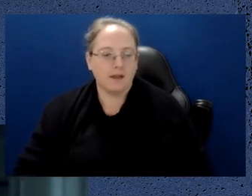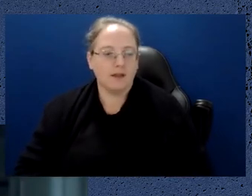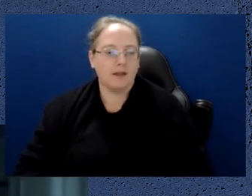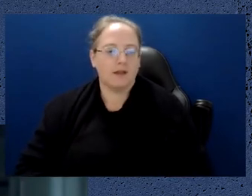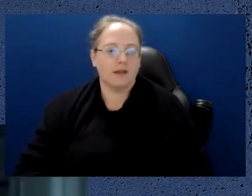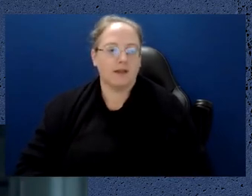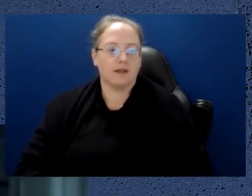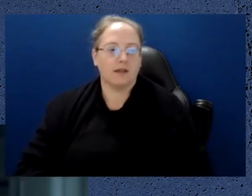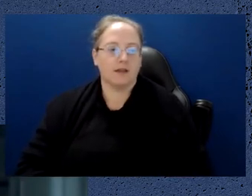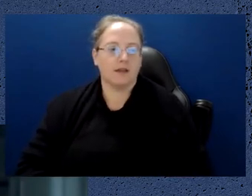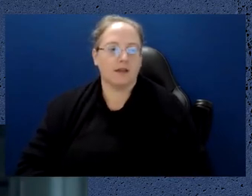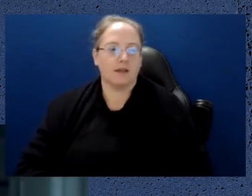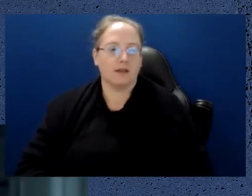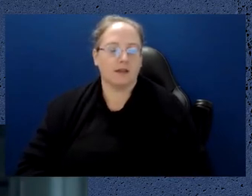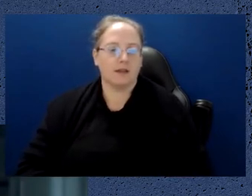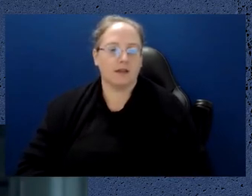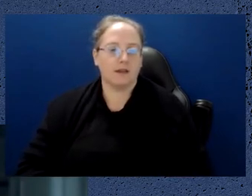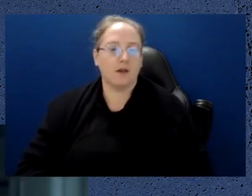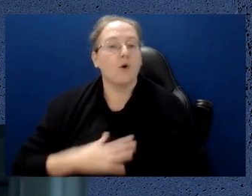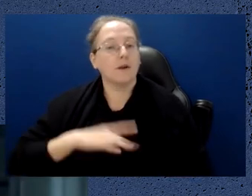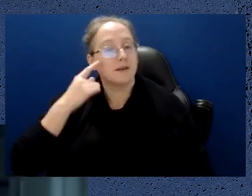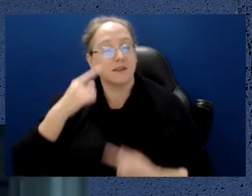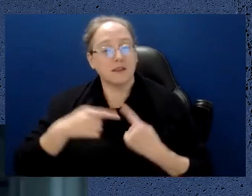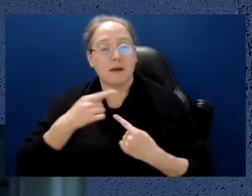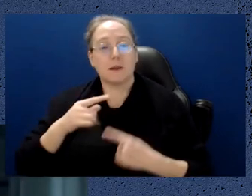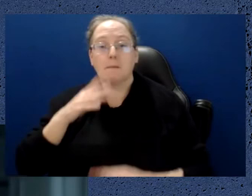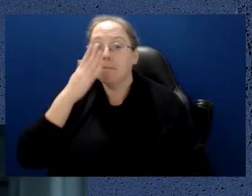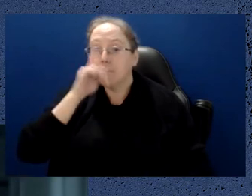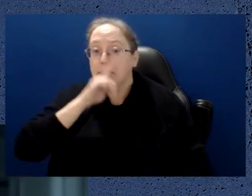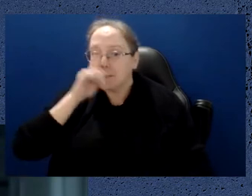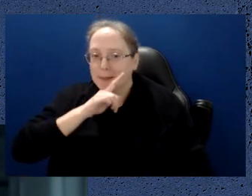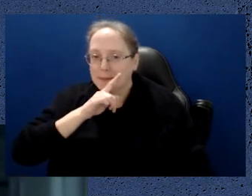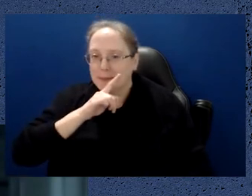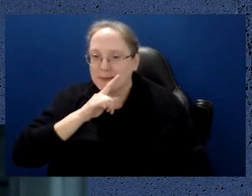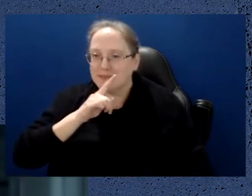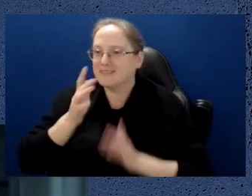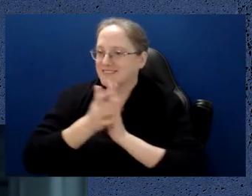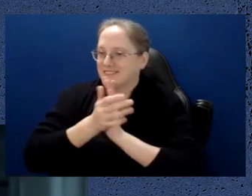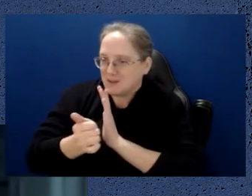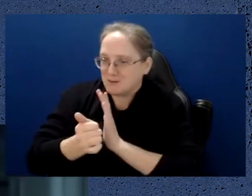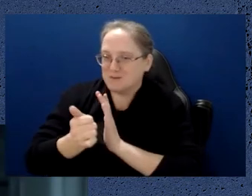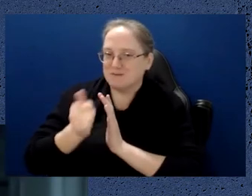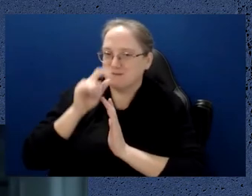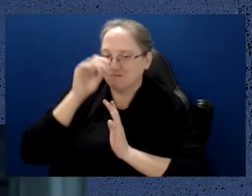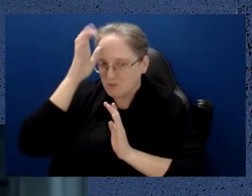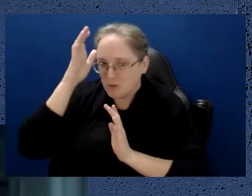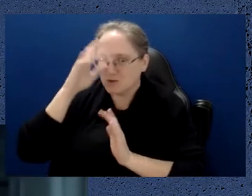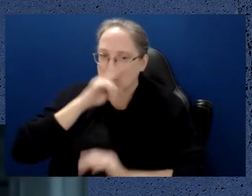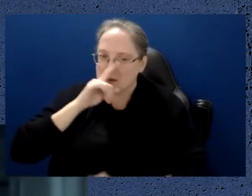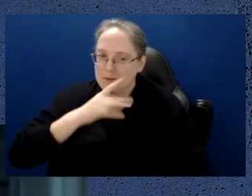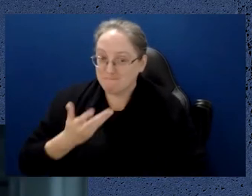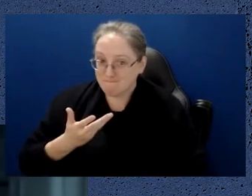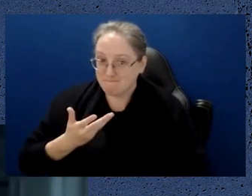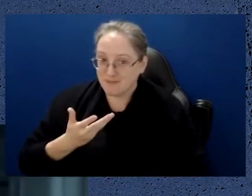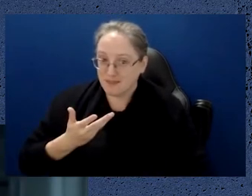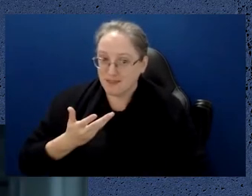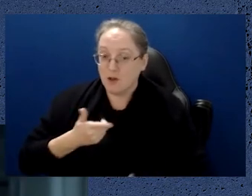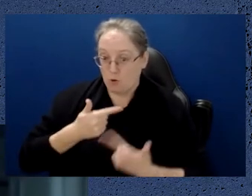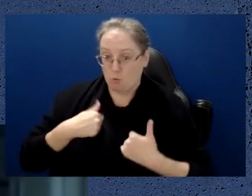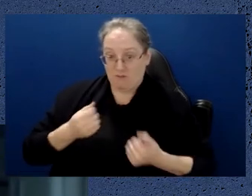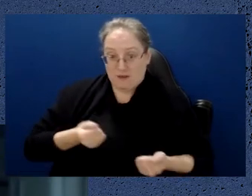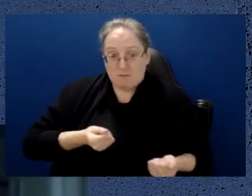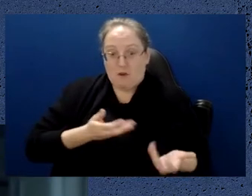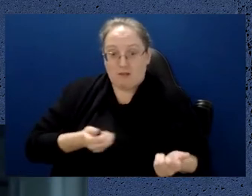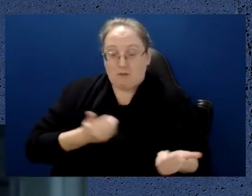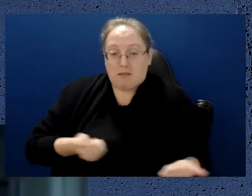supply of skilled people. As Lloyd mentioned, we've been doing this for decades. And so